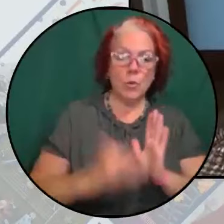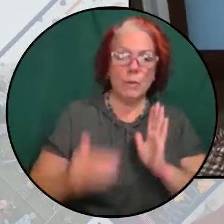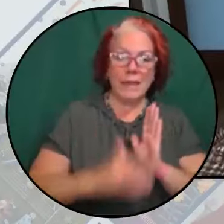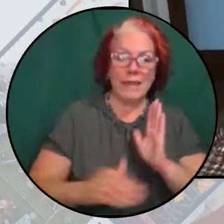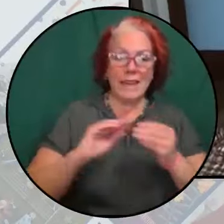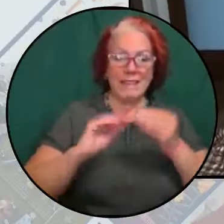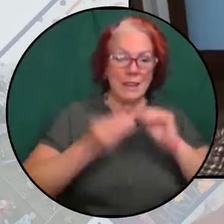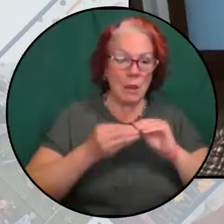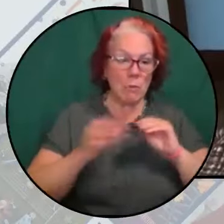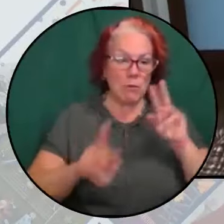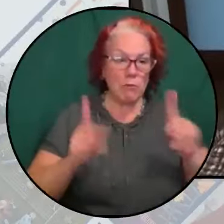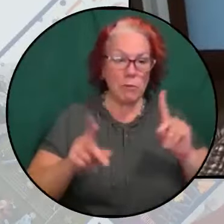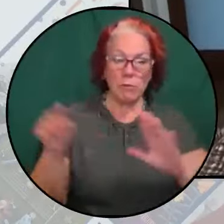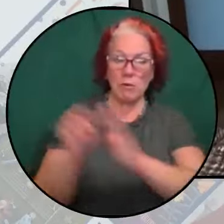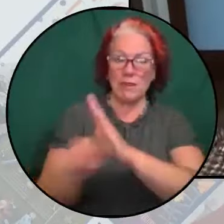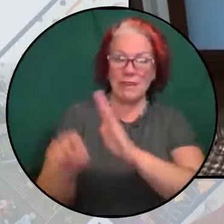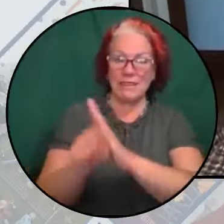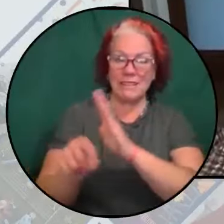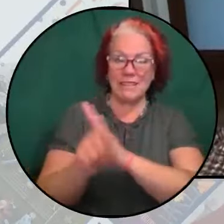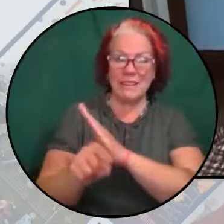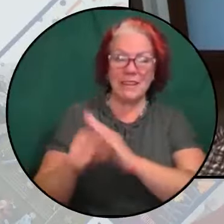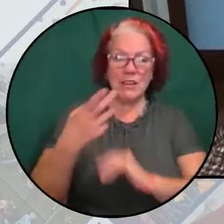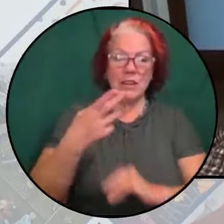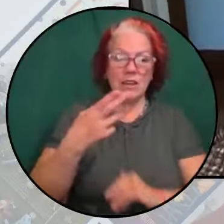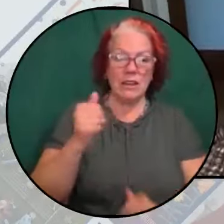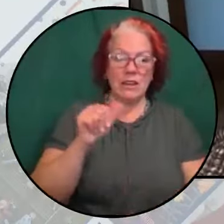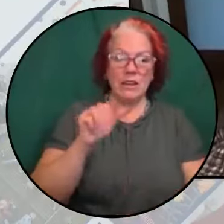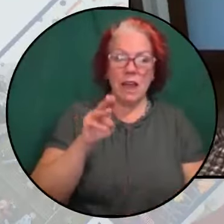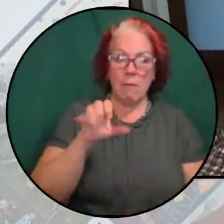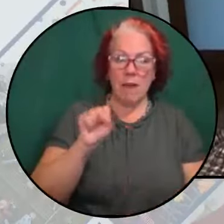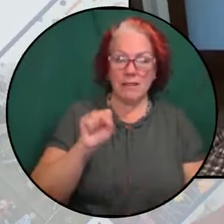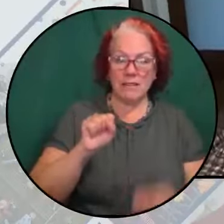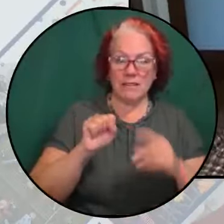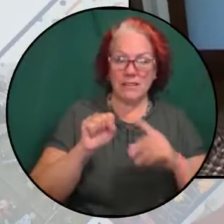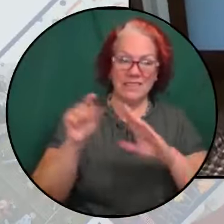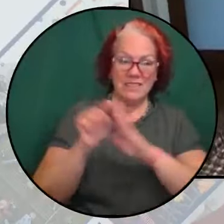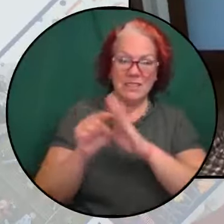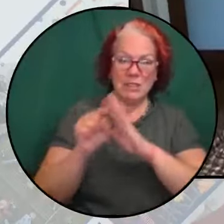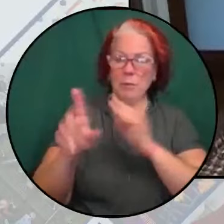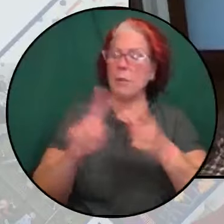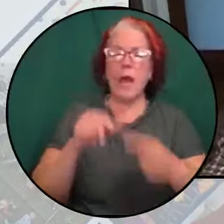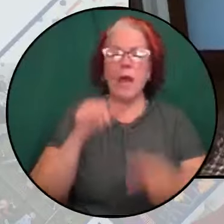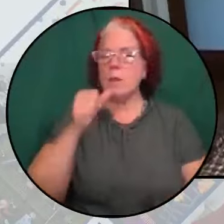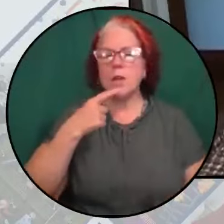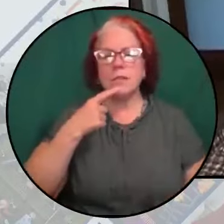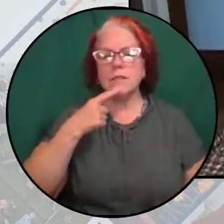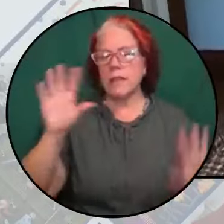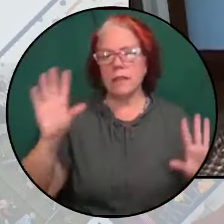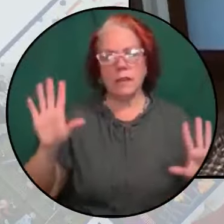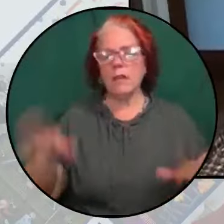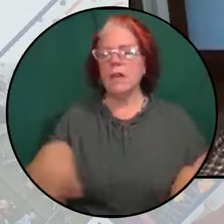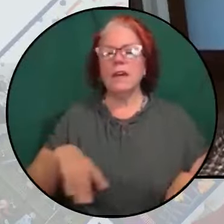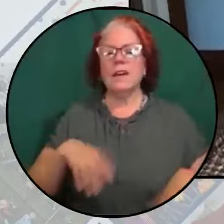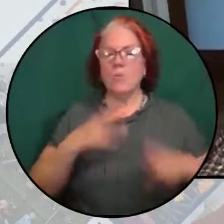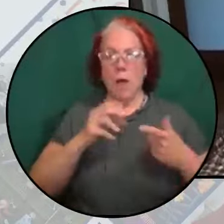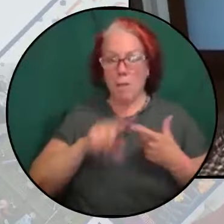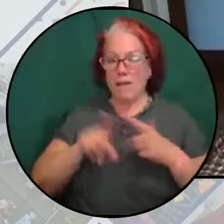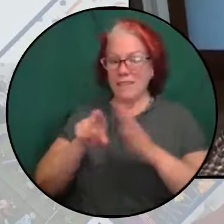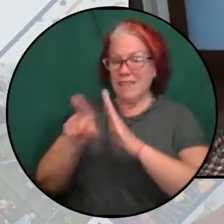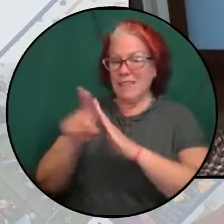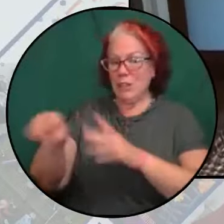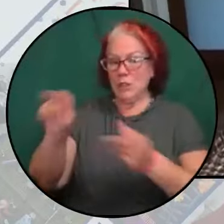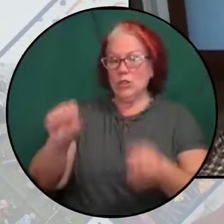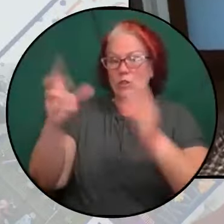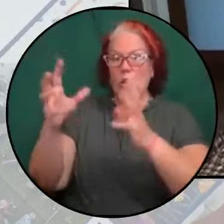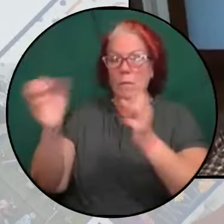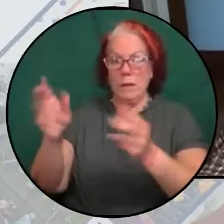people killed in the attack by Hamas, and I'm not saying that it wasn't dreadful and appalling that so many people were